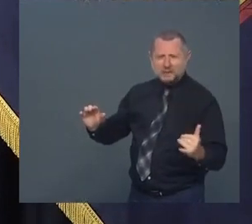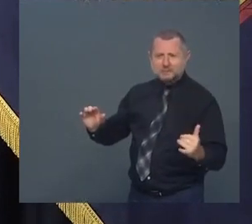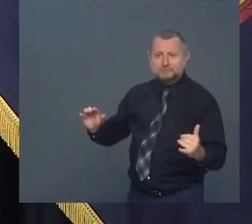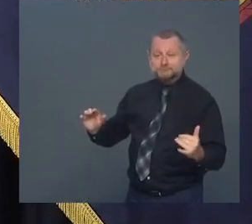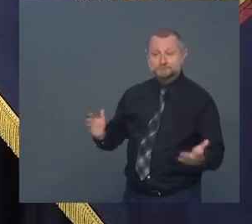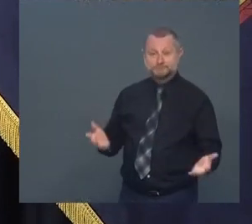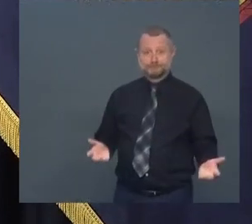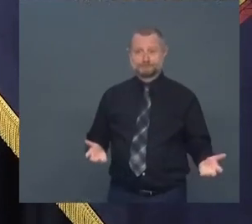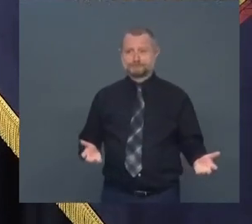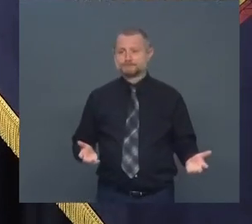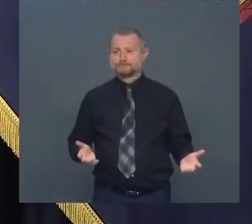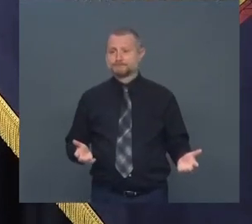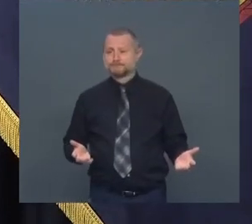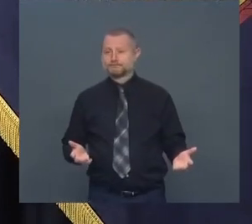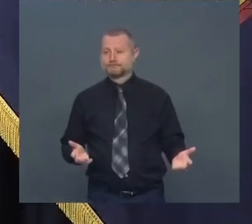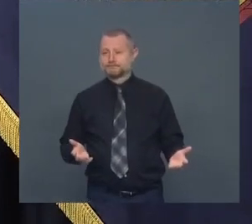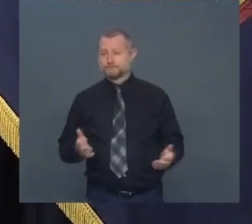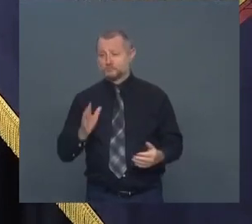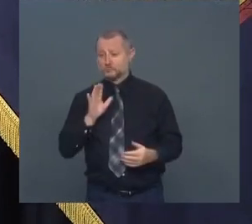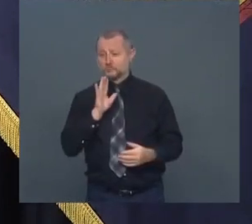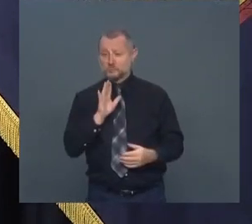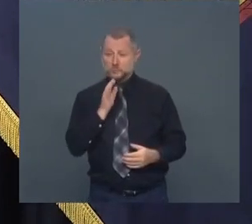And your spouse would be right.